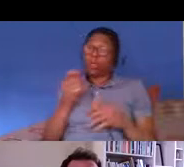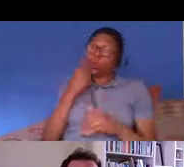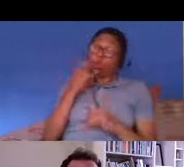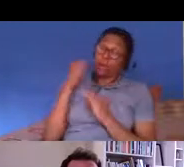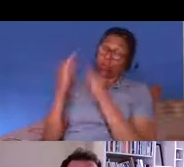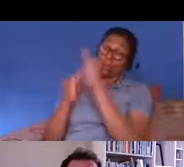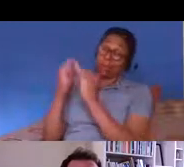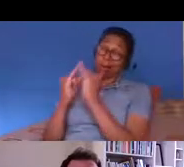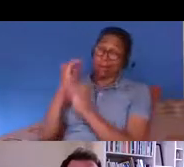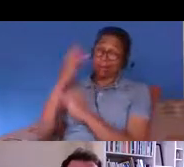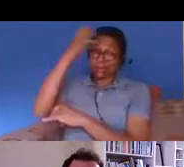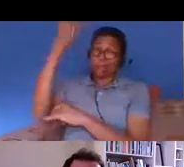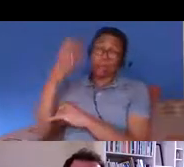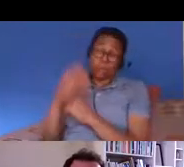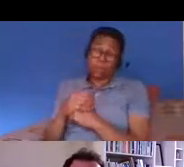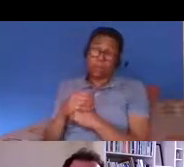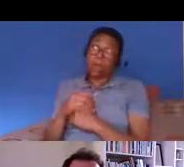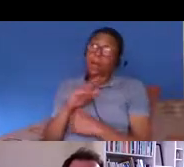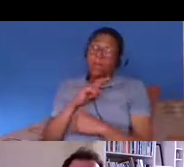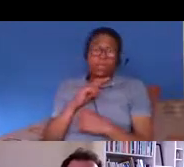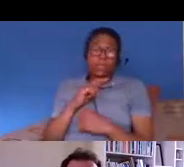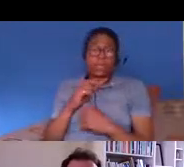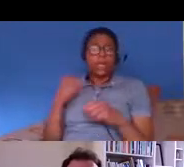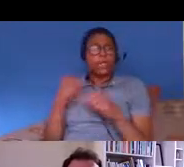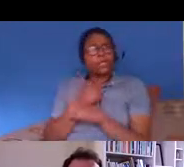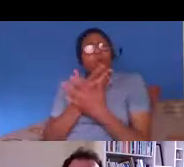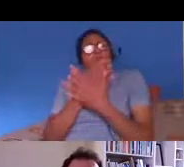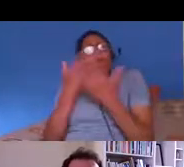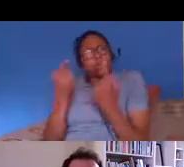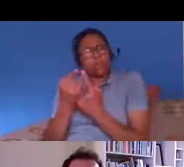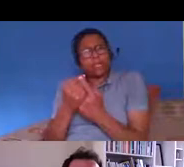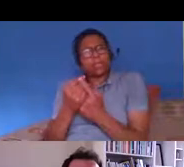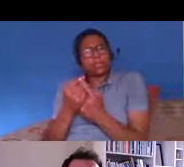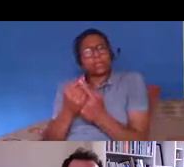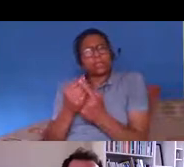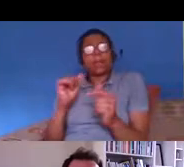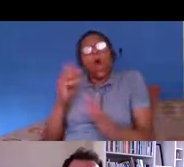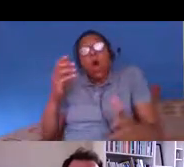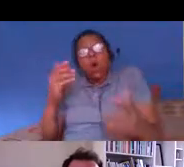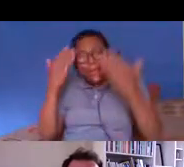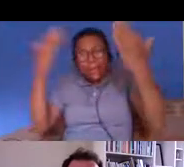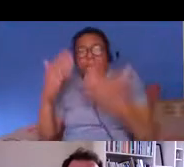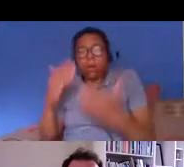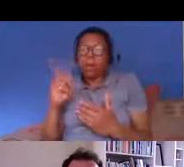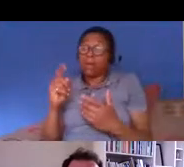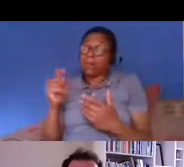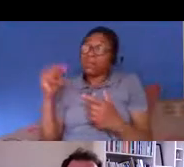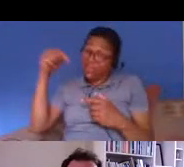a lot of things they do right wrong through ignorance and so on but to actively introduce a policy like this just seems absolutely incredible to me